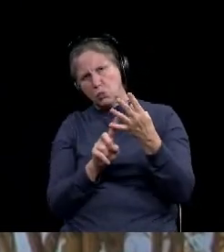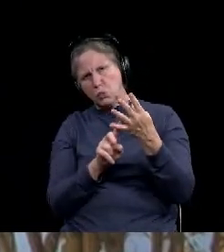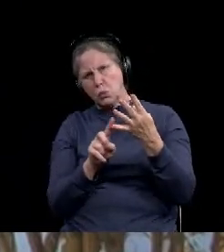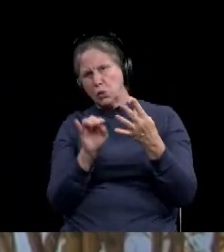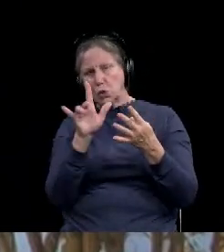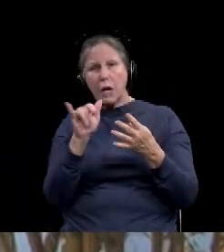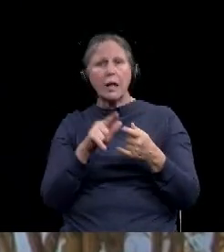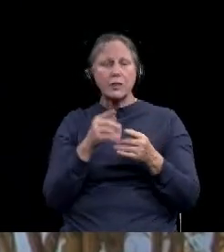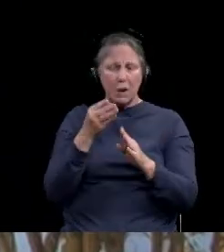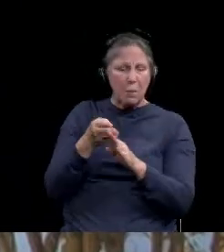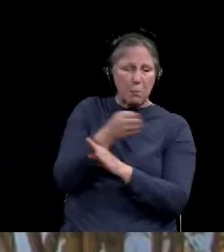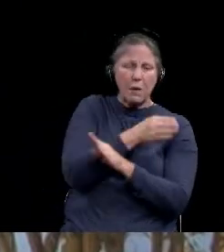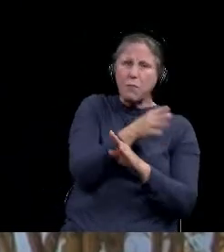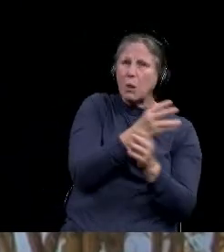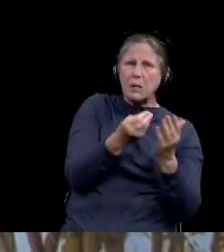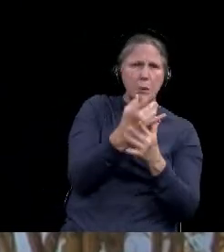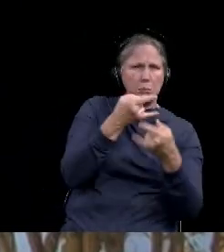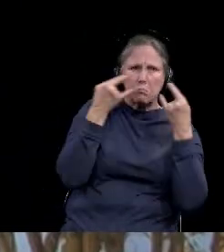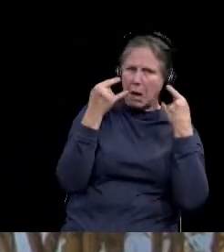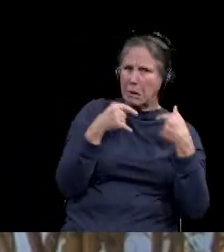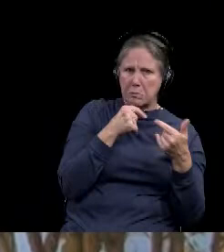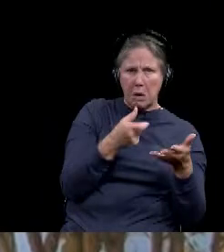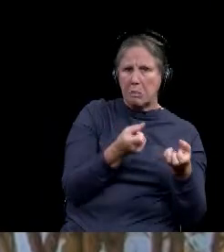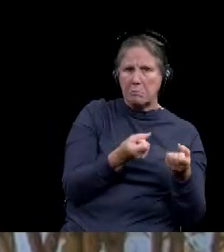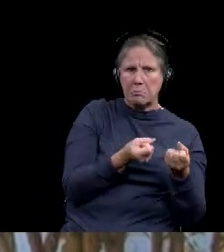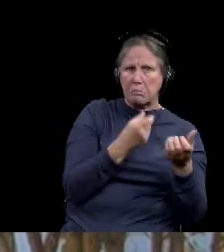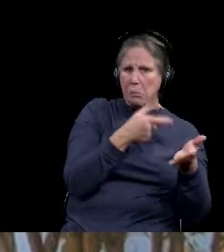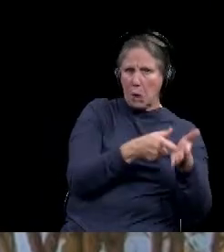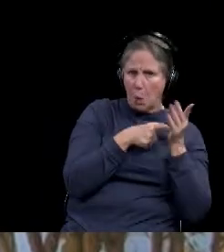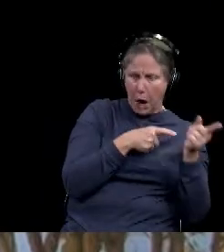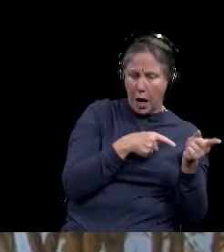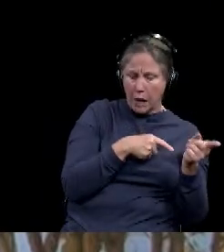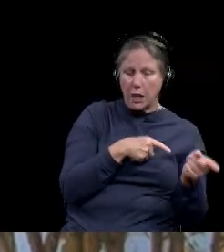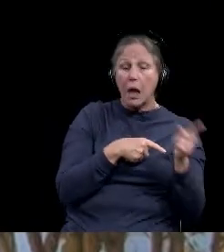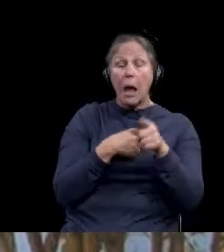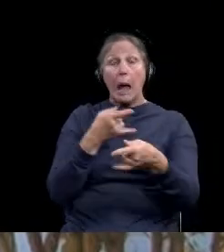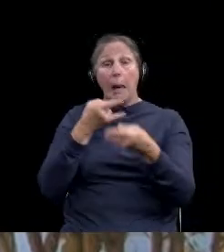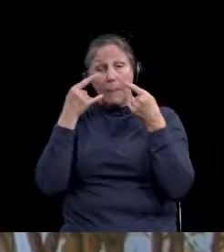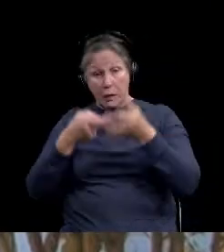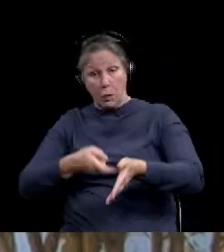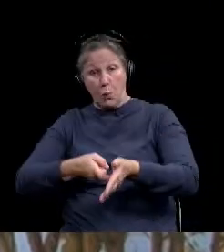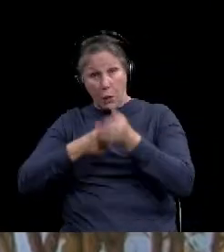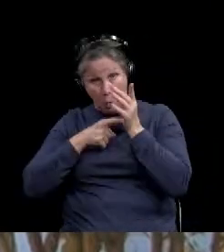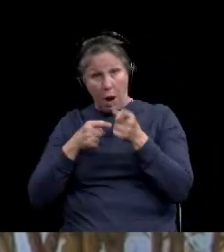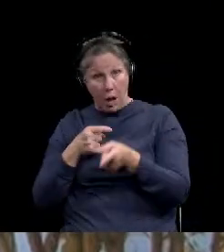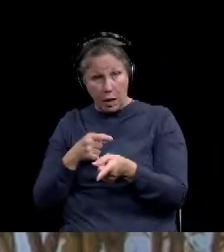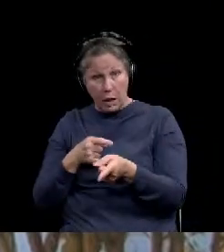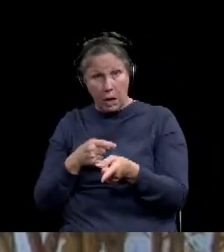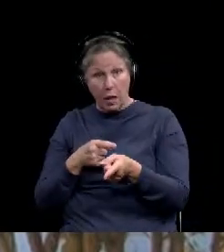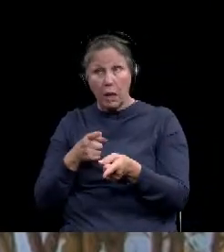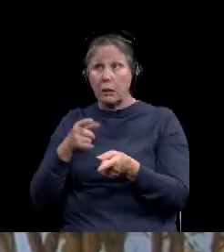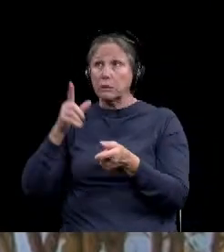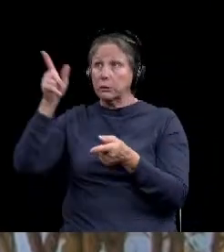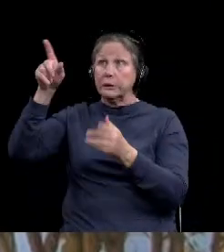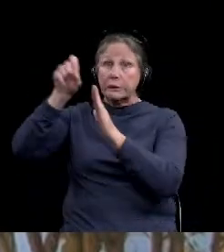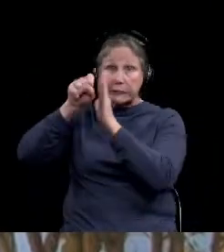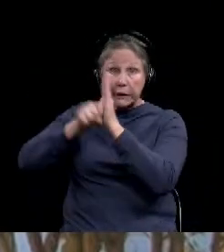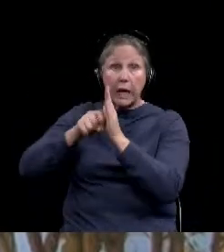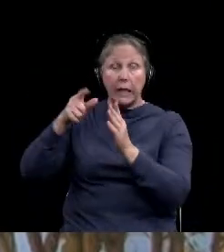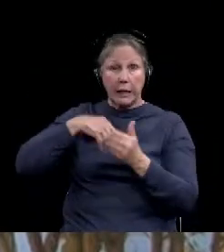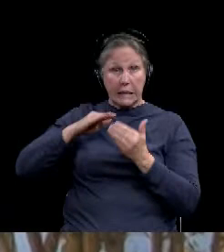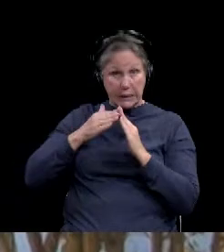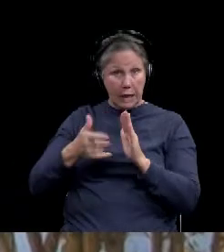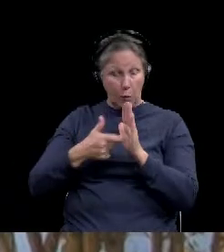people wearing masks masks in the spring or early summer. Um, and then when those mask orders came down, both from the city and from the governor,